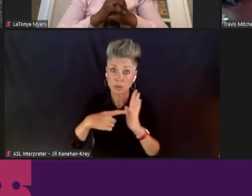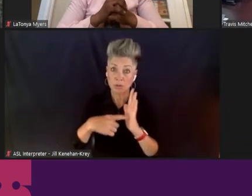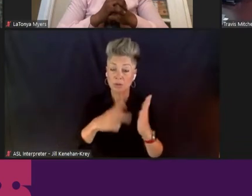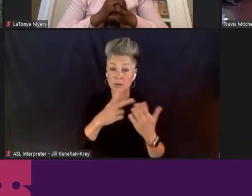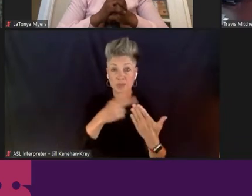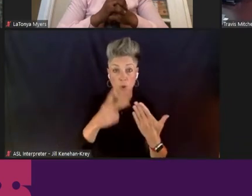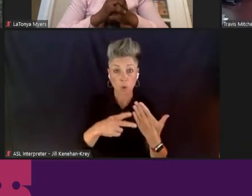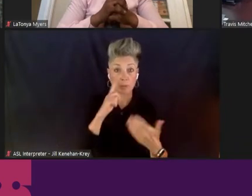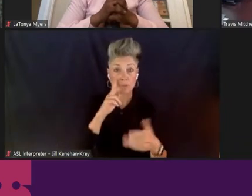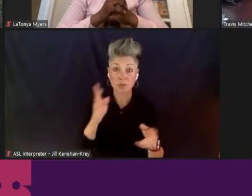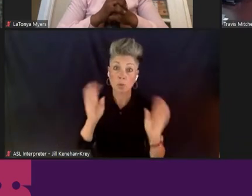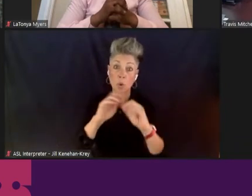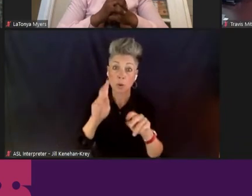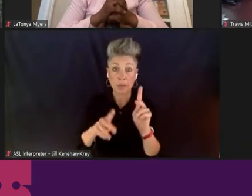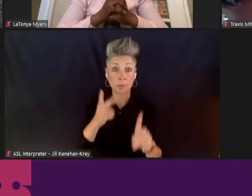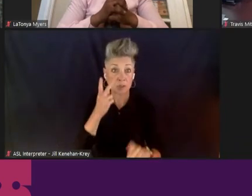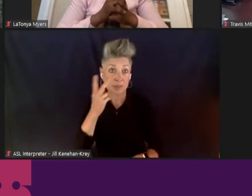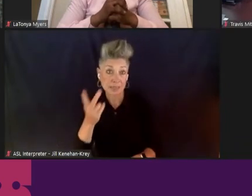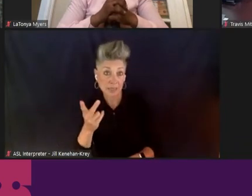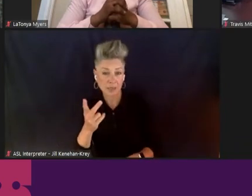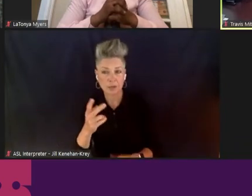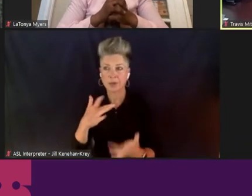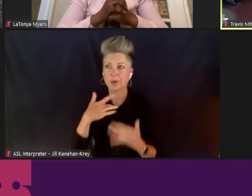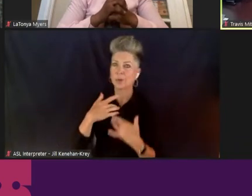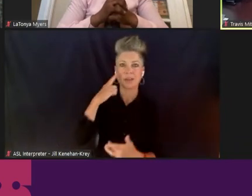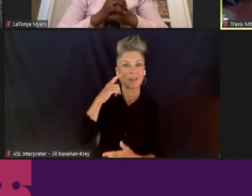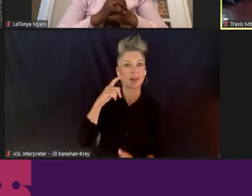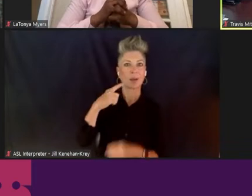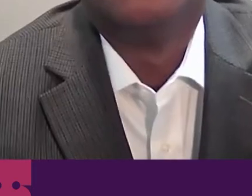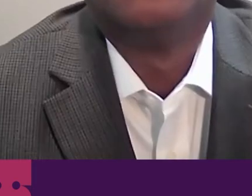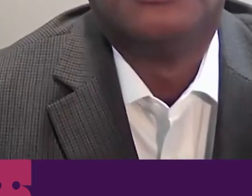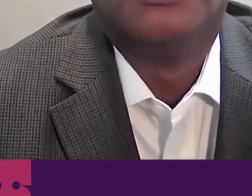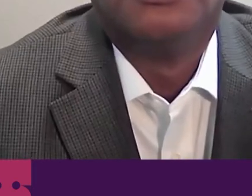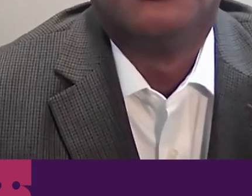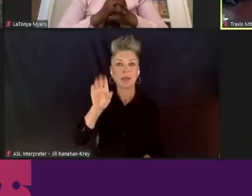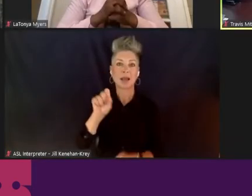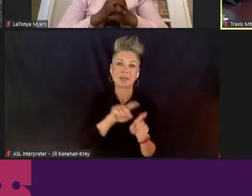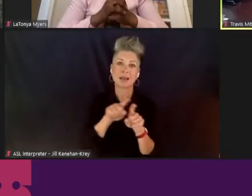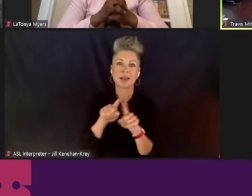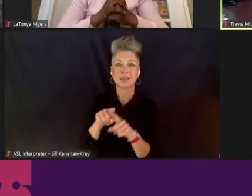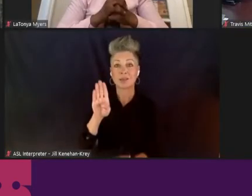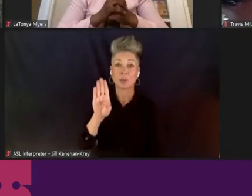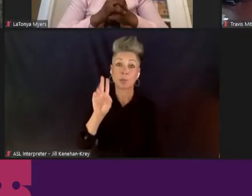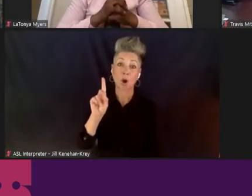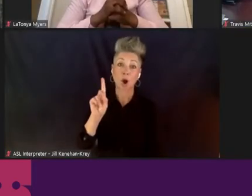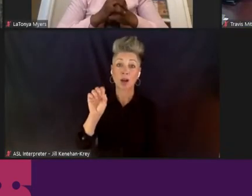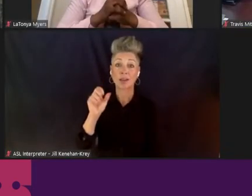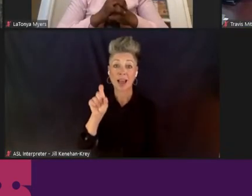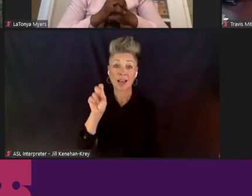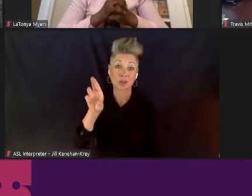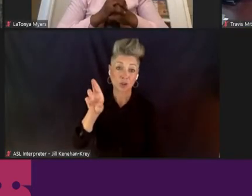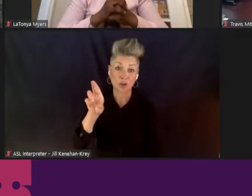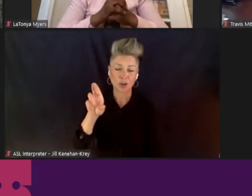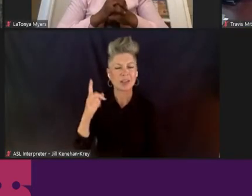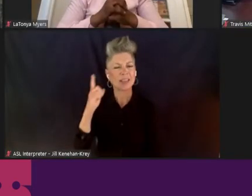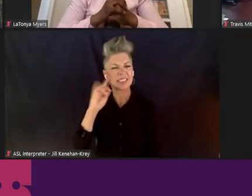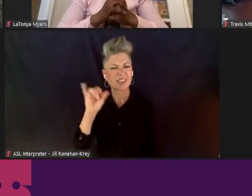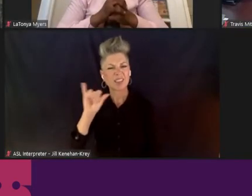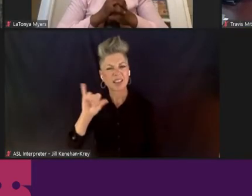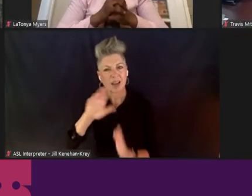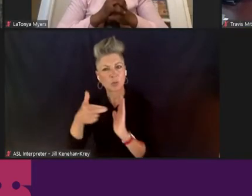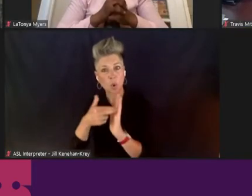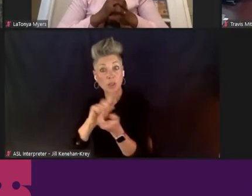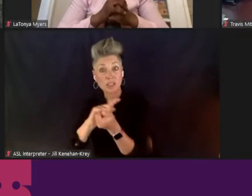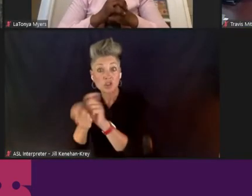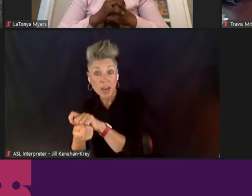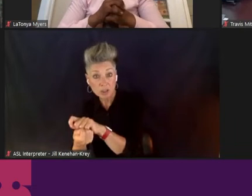of our PBS station as the, you know, broadcaster, if you will. And it sounds like that role is changing, or that role is